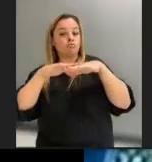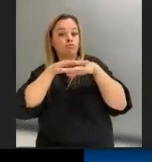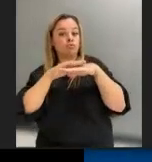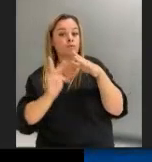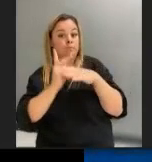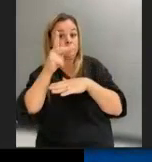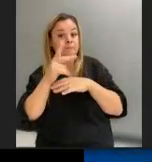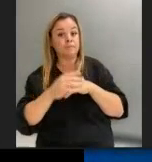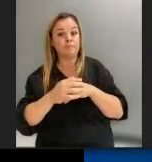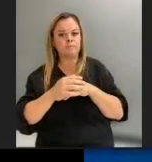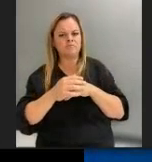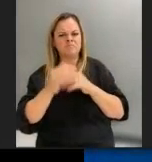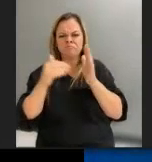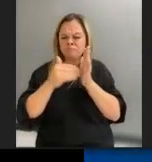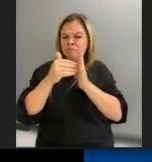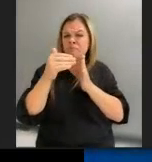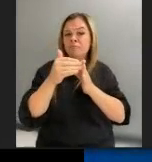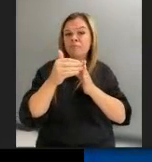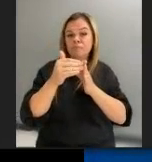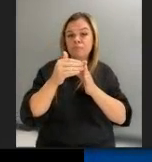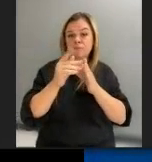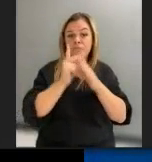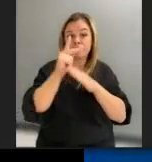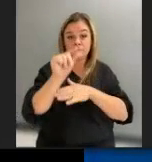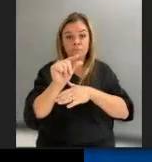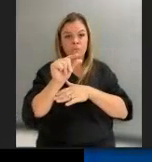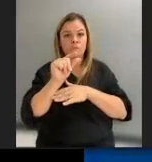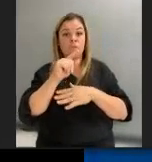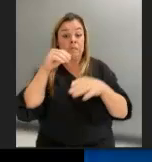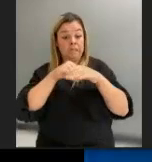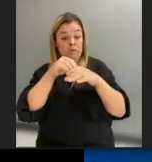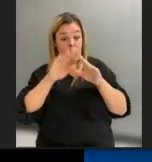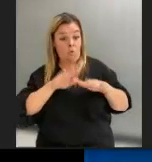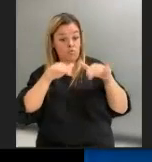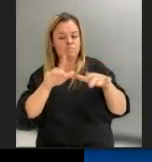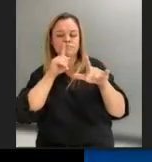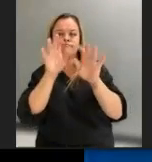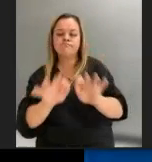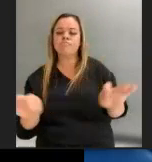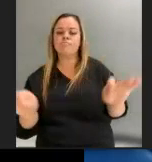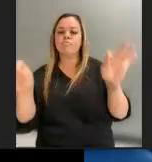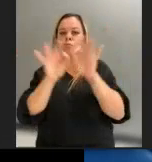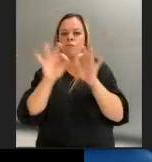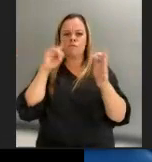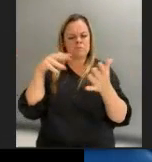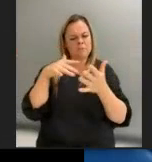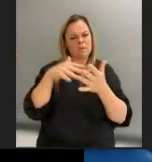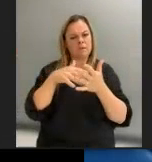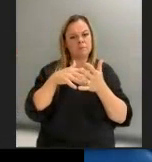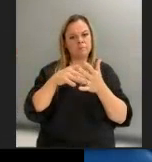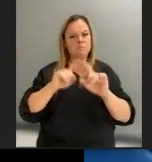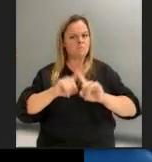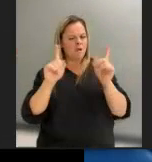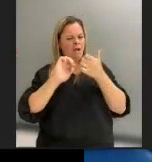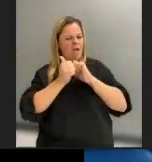The trillions of phytoplankton in the ocean are critical to study. But how do researchers track